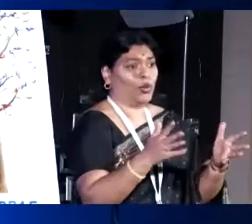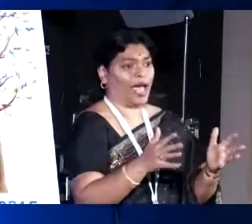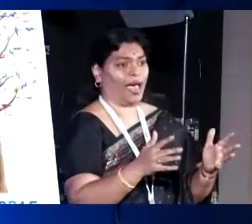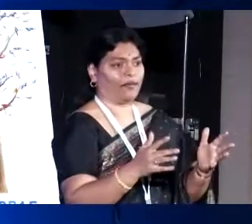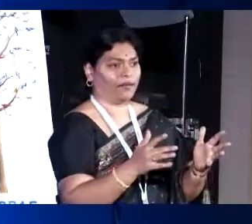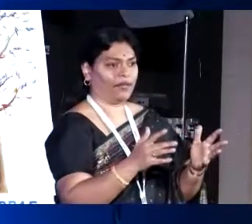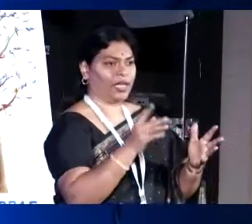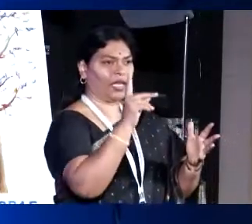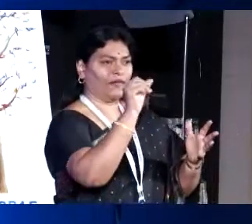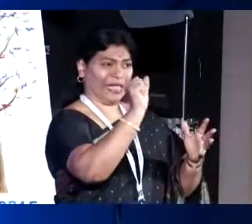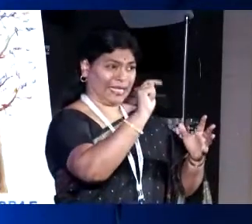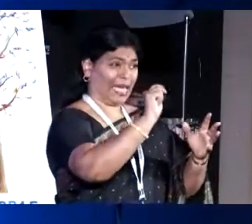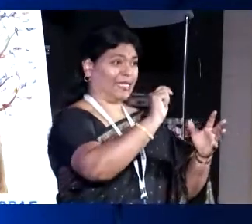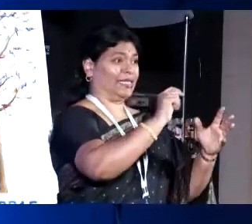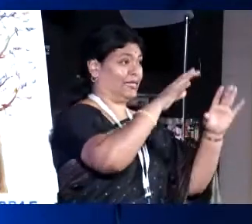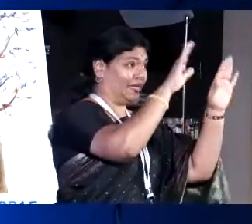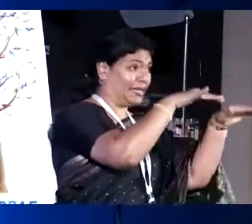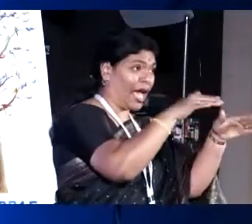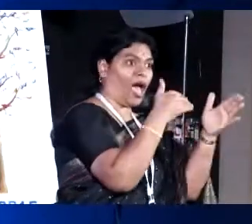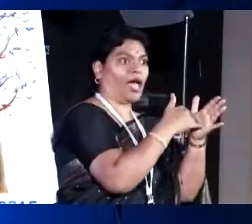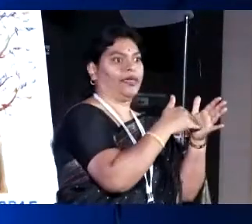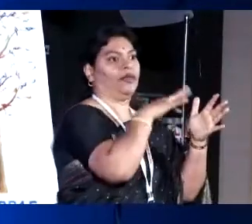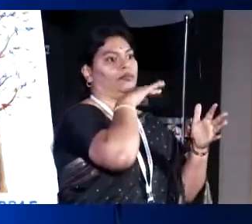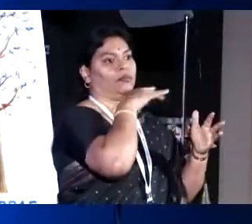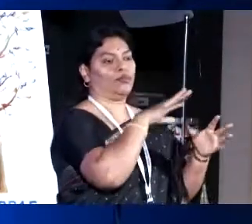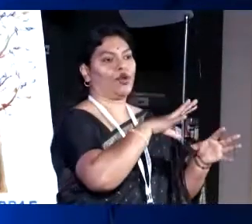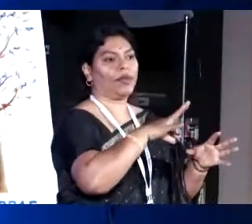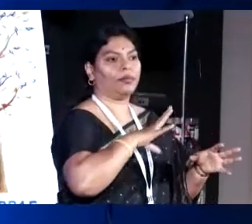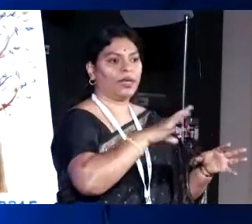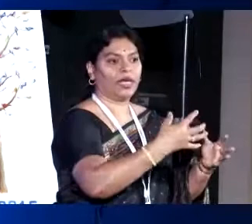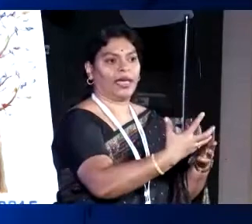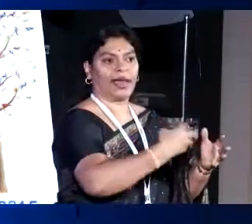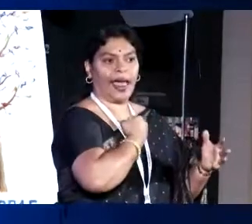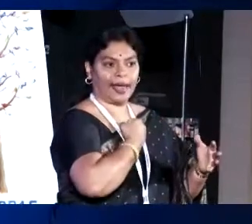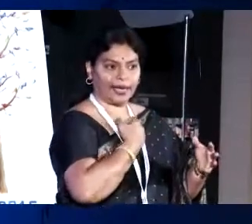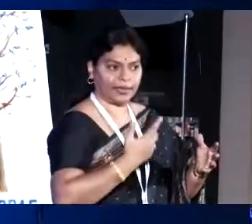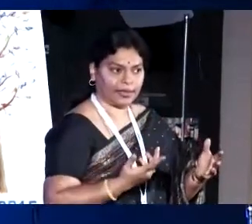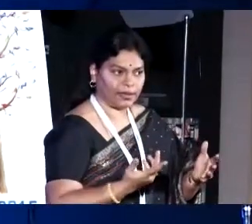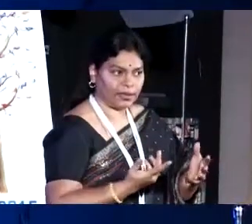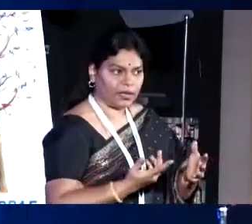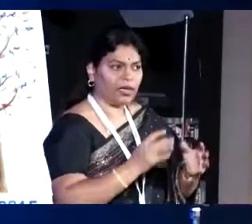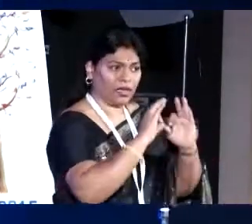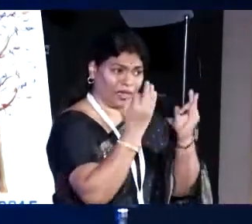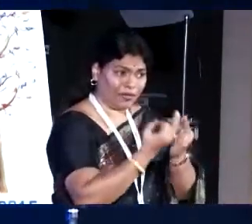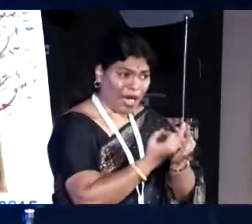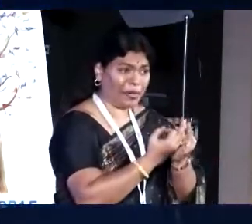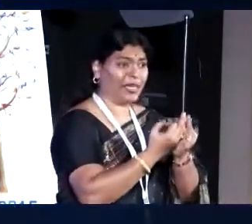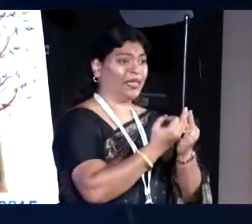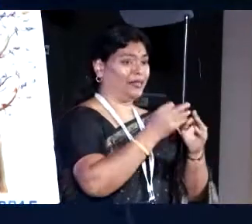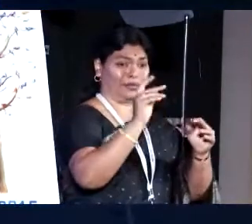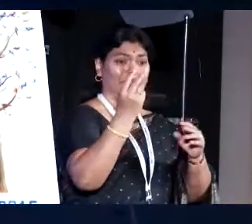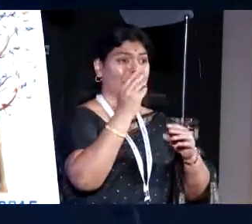With dust, moisture, they wear it again. You have two to three women in the family, the cycles are different,